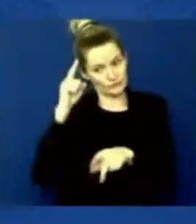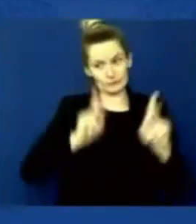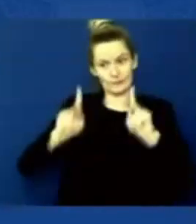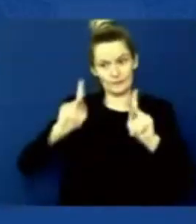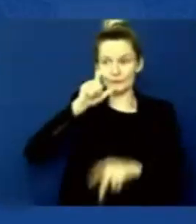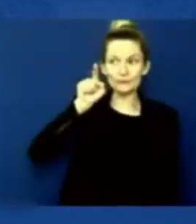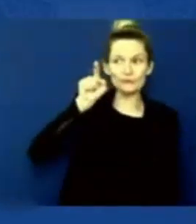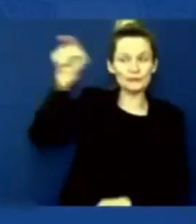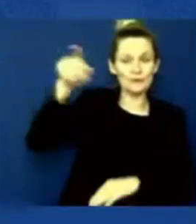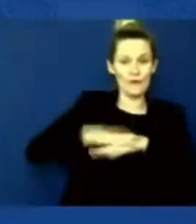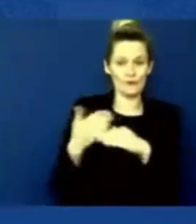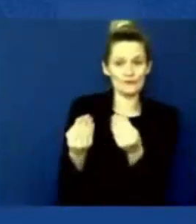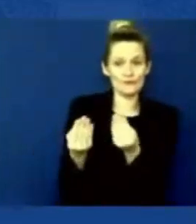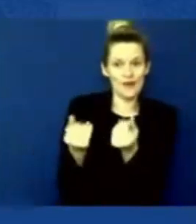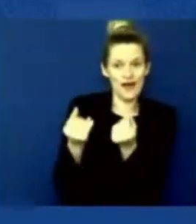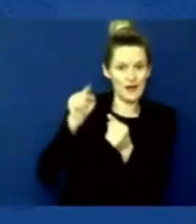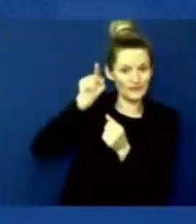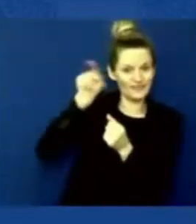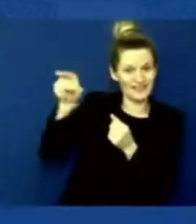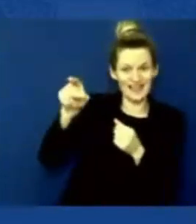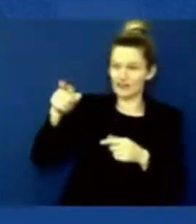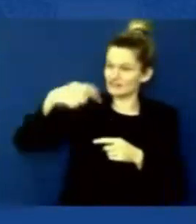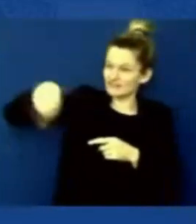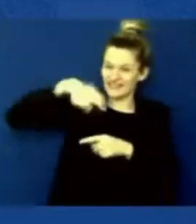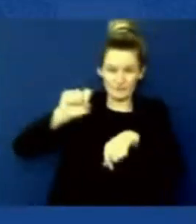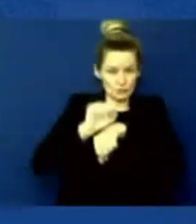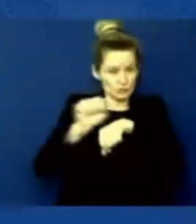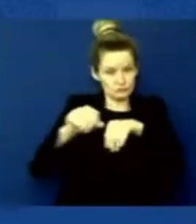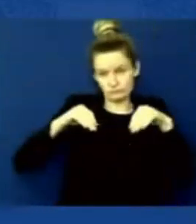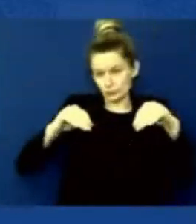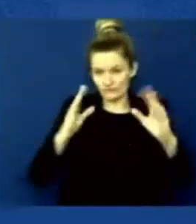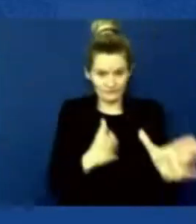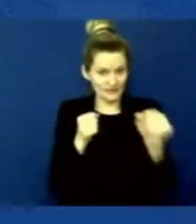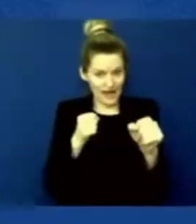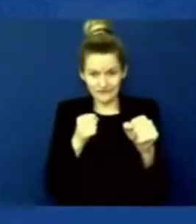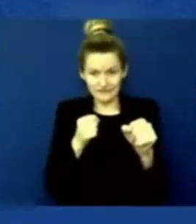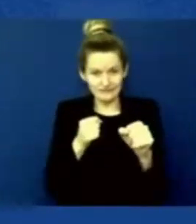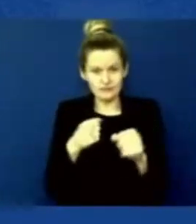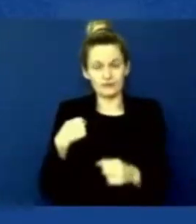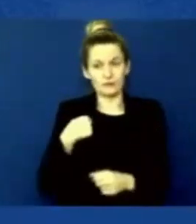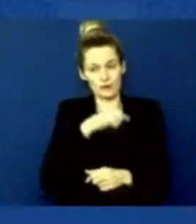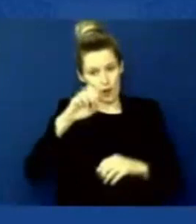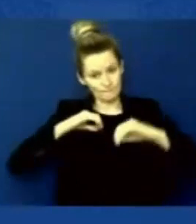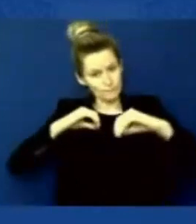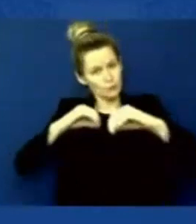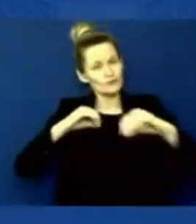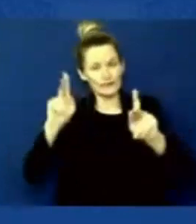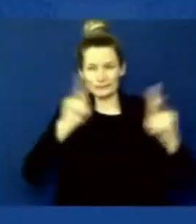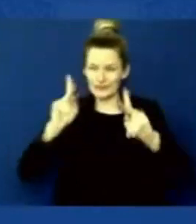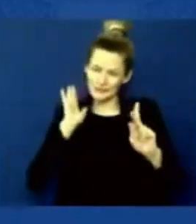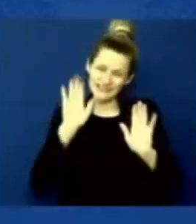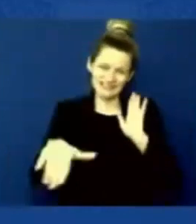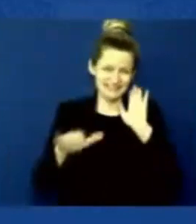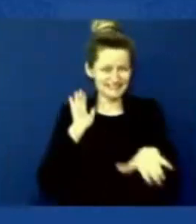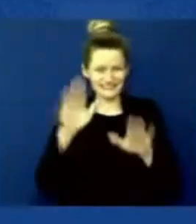crowded at the airport, although we've cleared thousands of them. We know that terrorists may seek to exploit the situation and